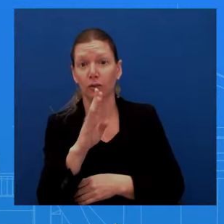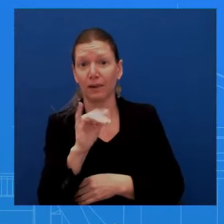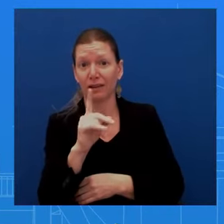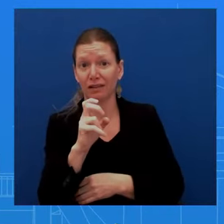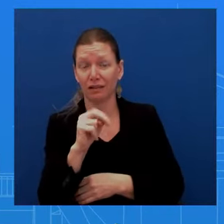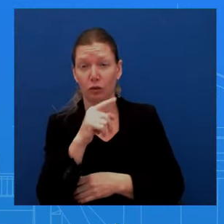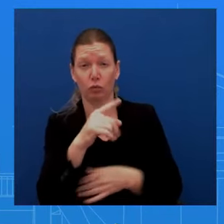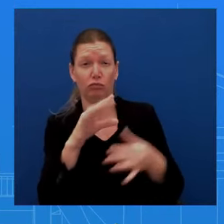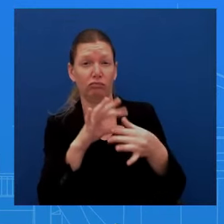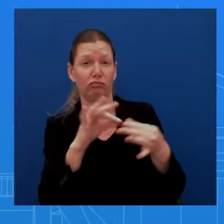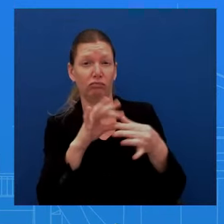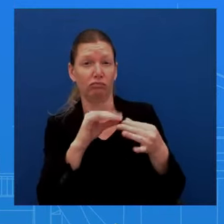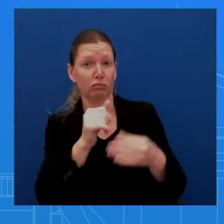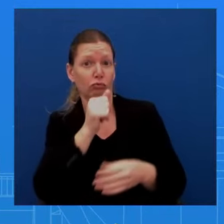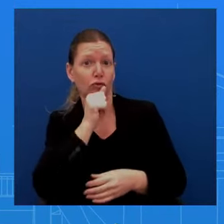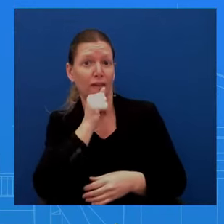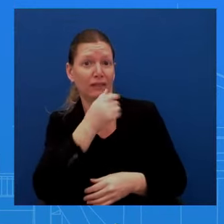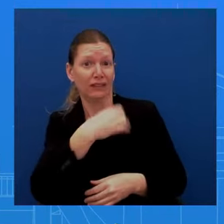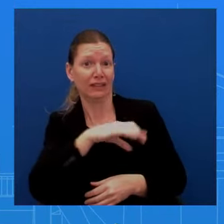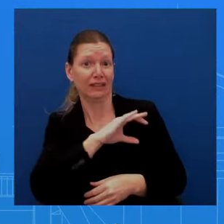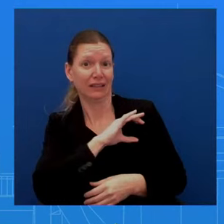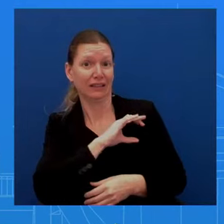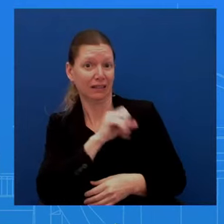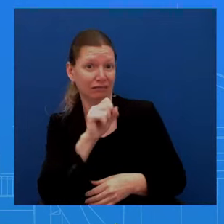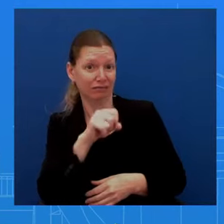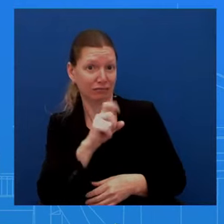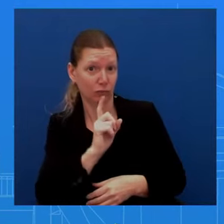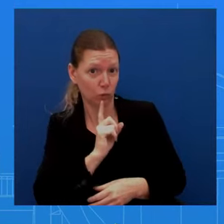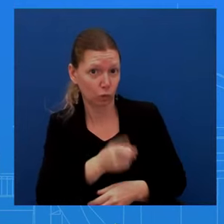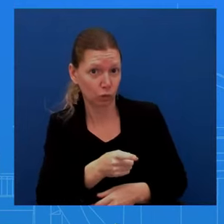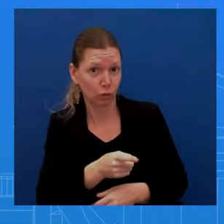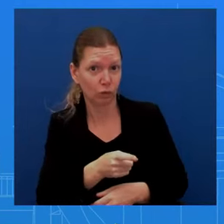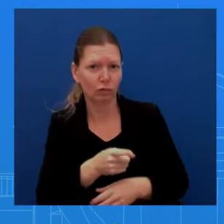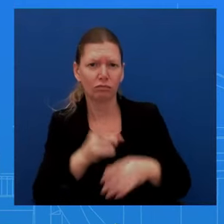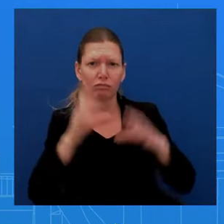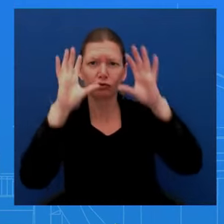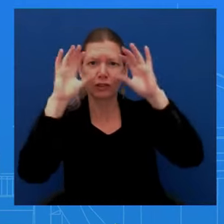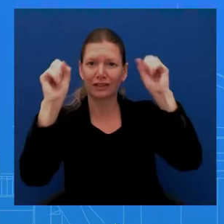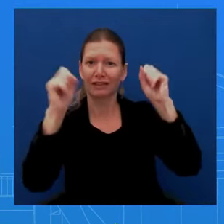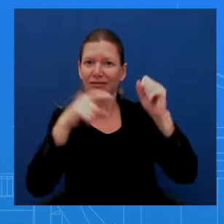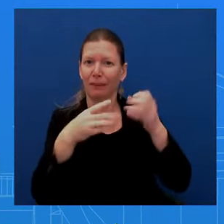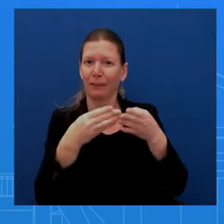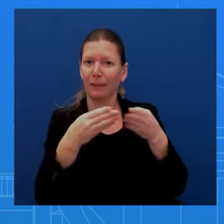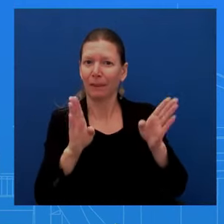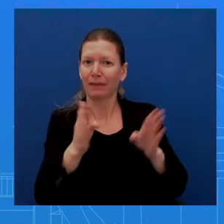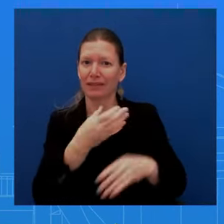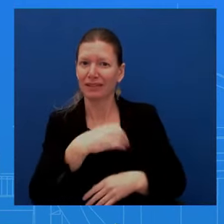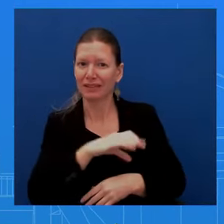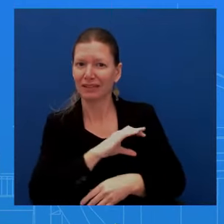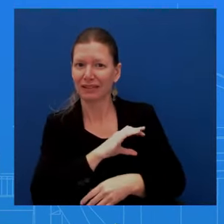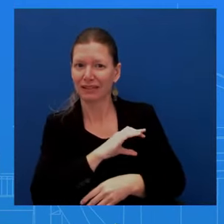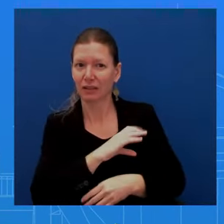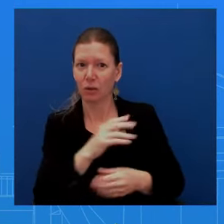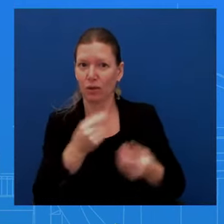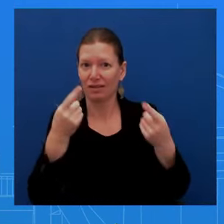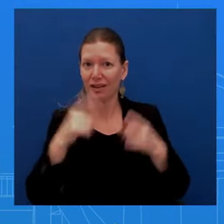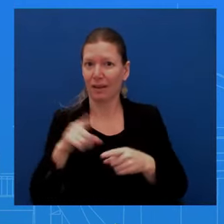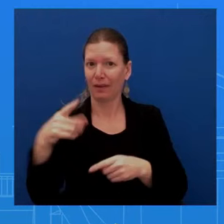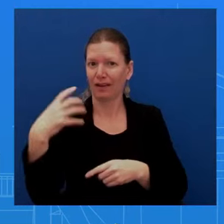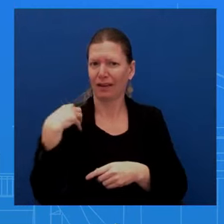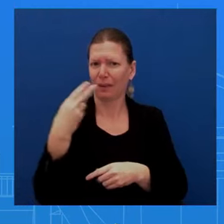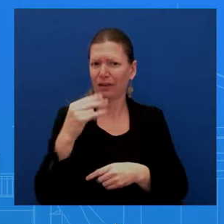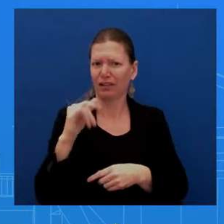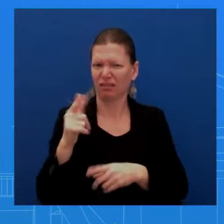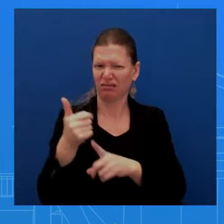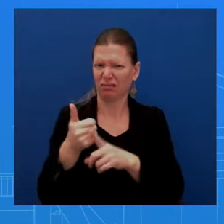citizen. And what's happening on Capitol Hill is public. It's political. So can you clarify why you aren't able to speak more